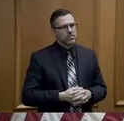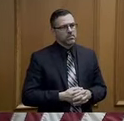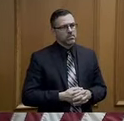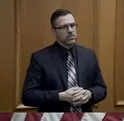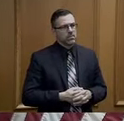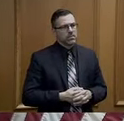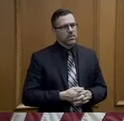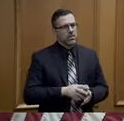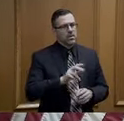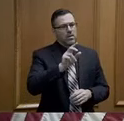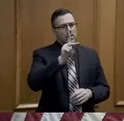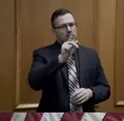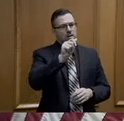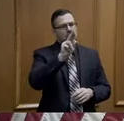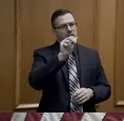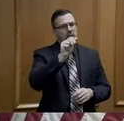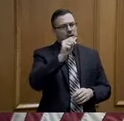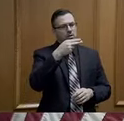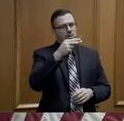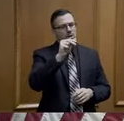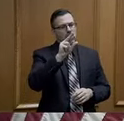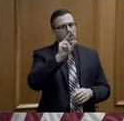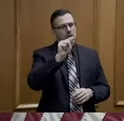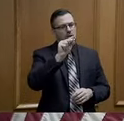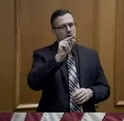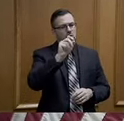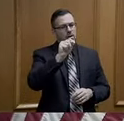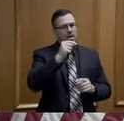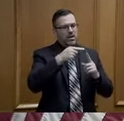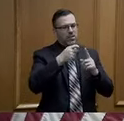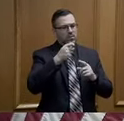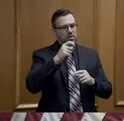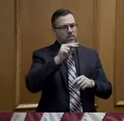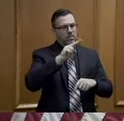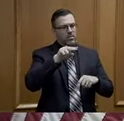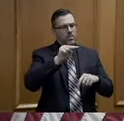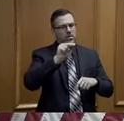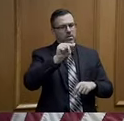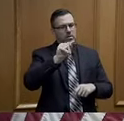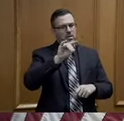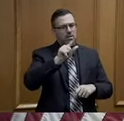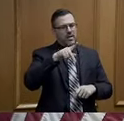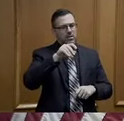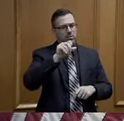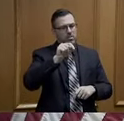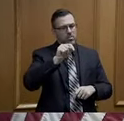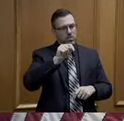Let's do Kara Hartnett from the Nashville Post. Are you there? We'll unmute your line.